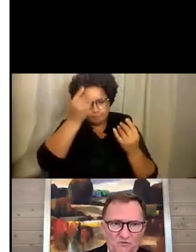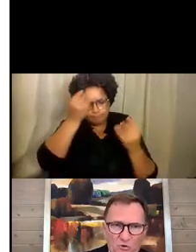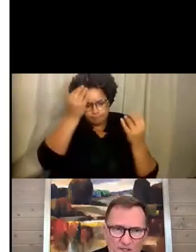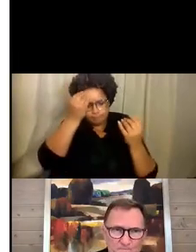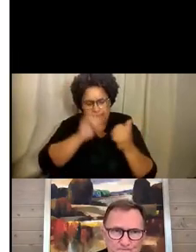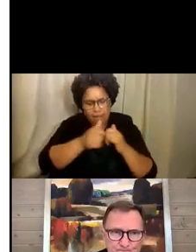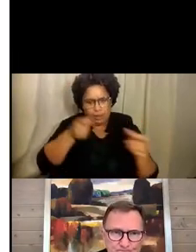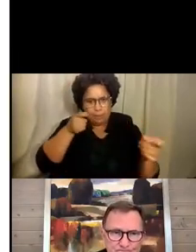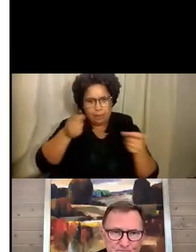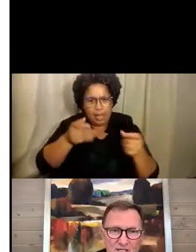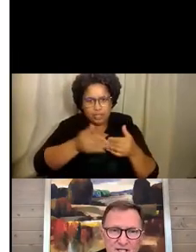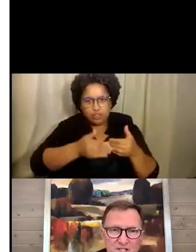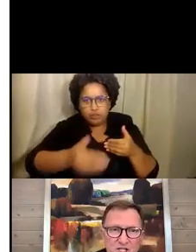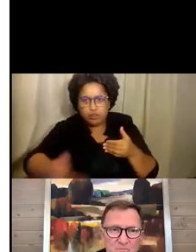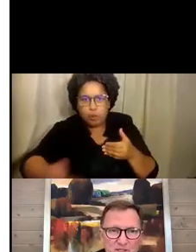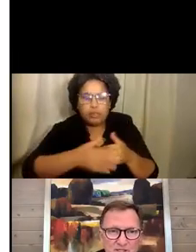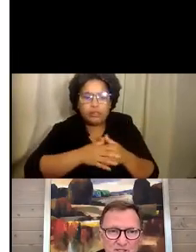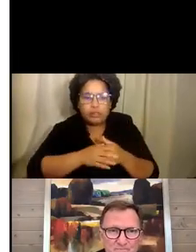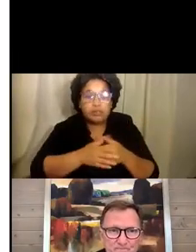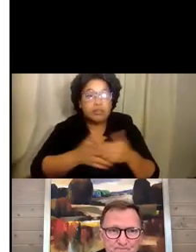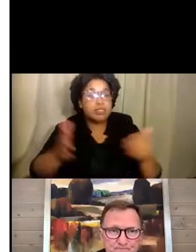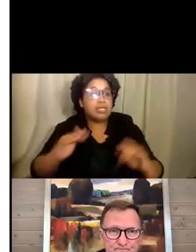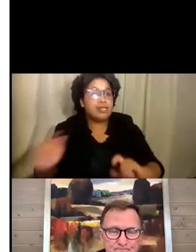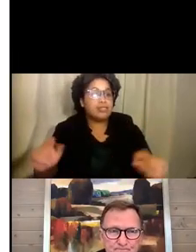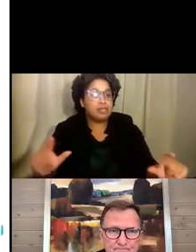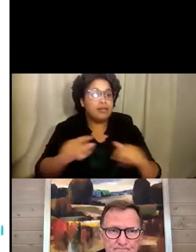manage forward. Next slide, please.